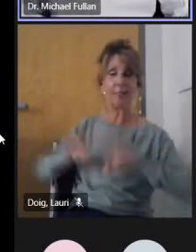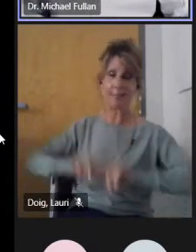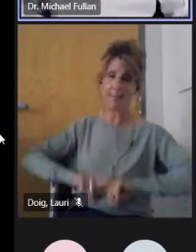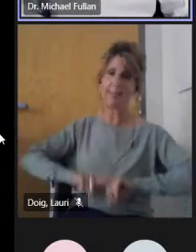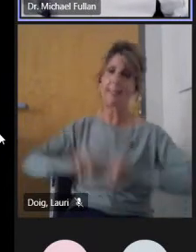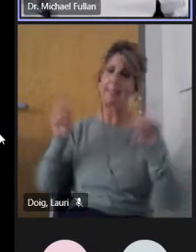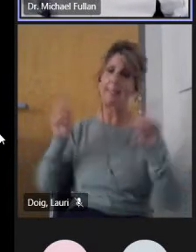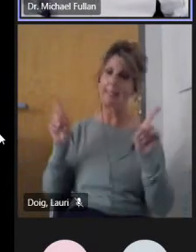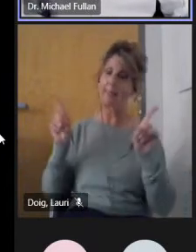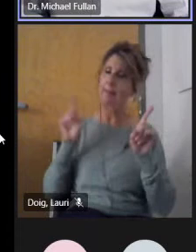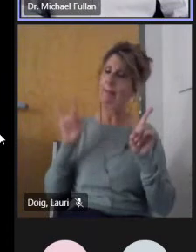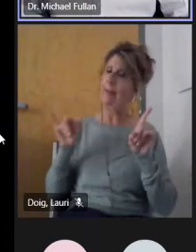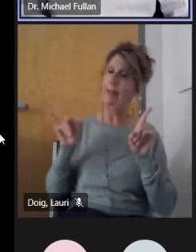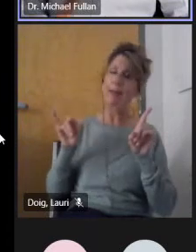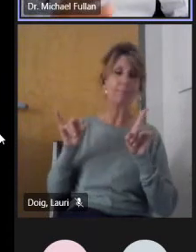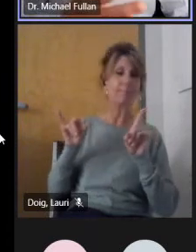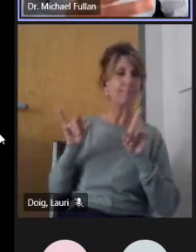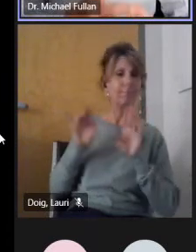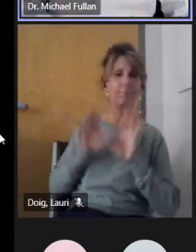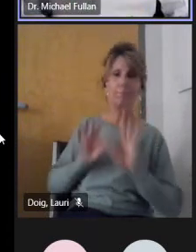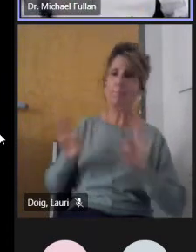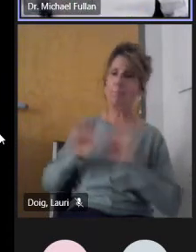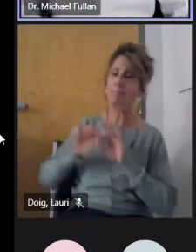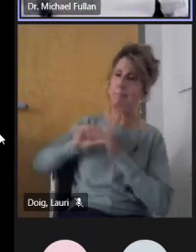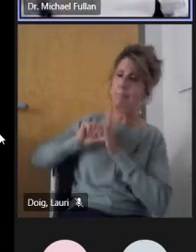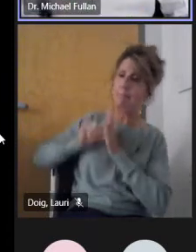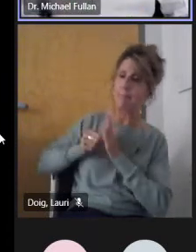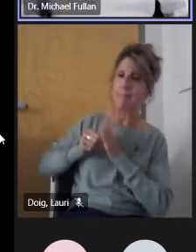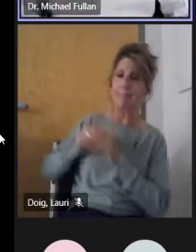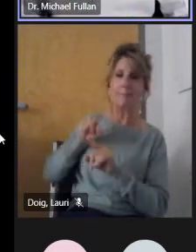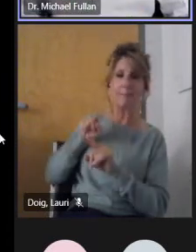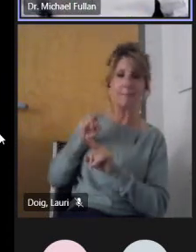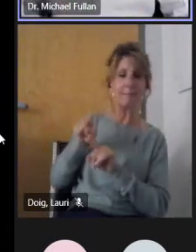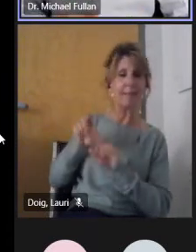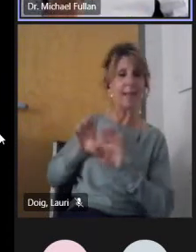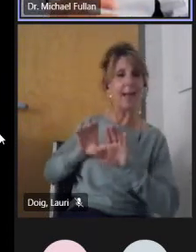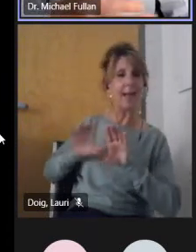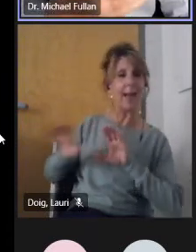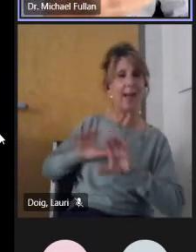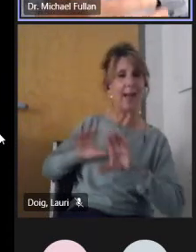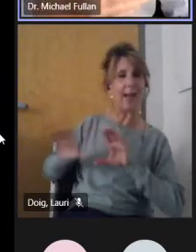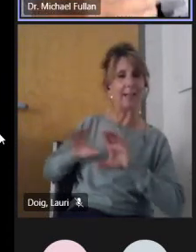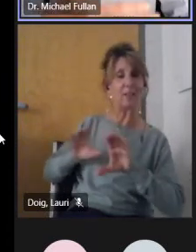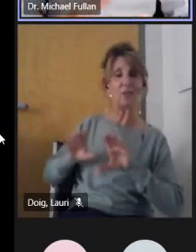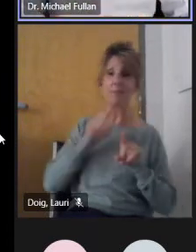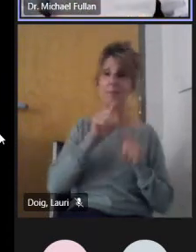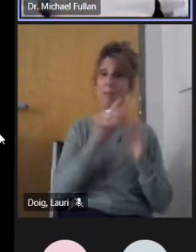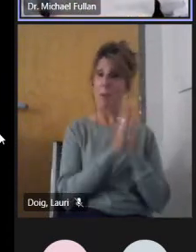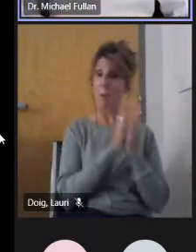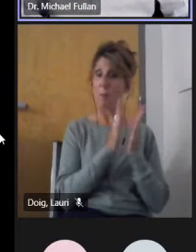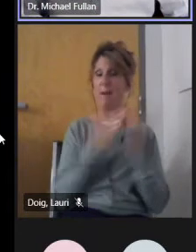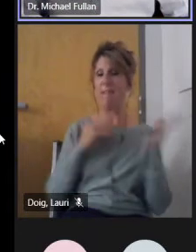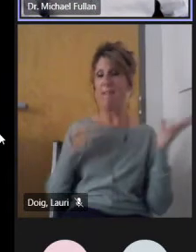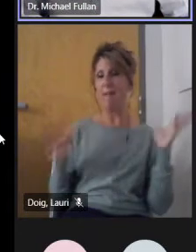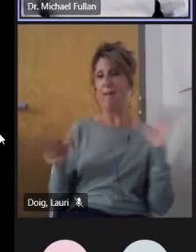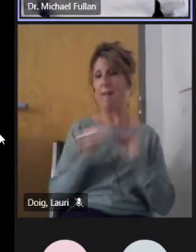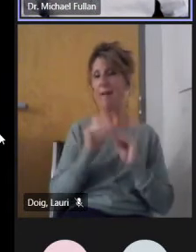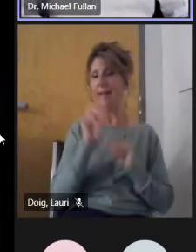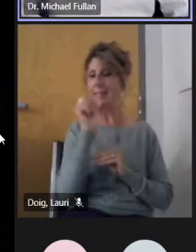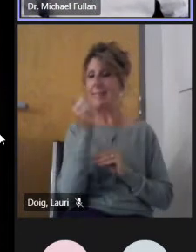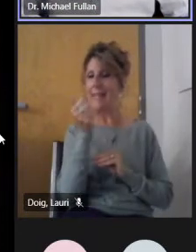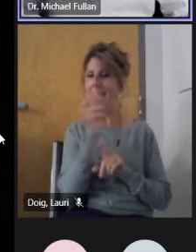I want to highlight in this part. It's highlighted in the book, actually. There's about 10 case studies, but I've given the general